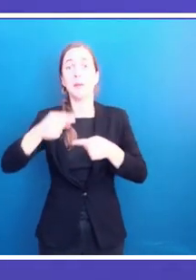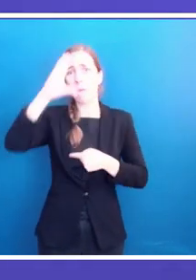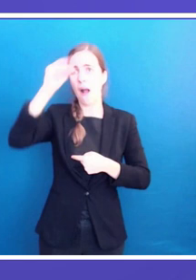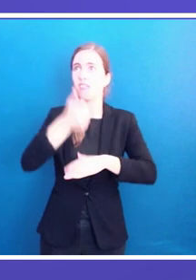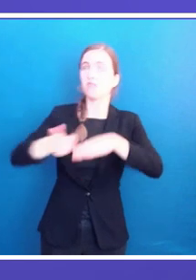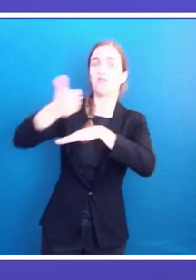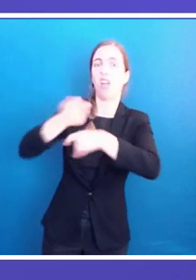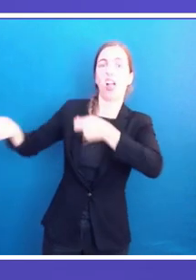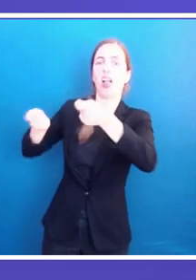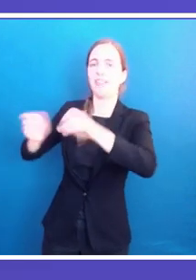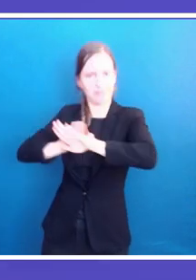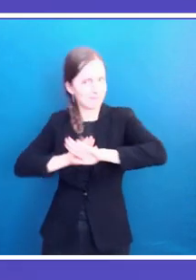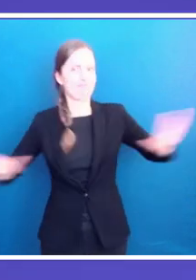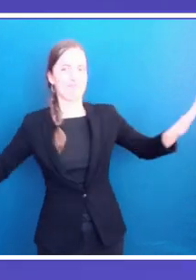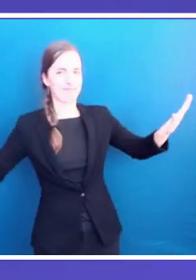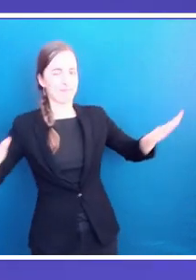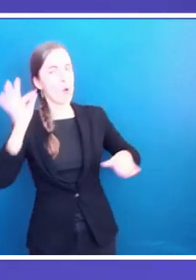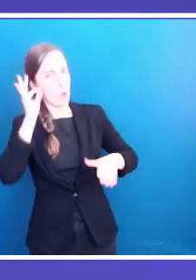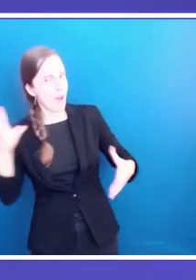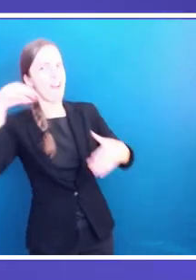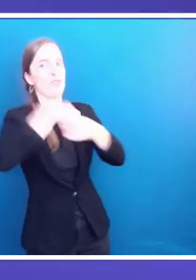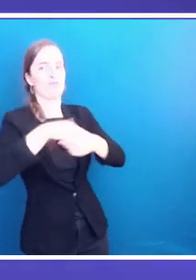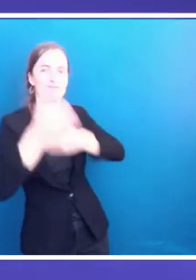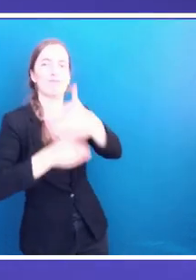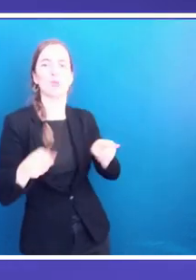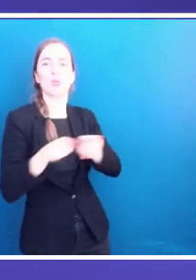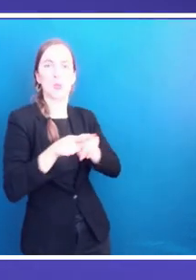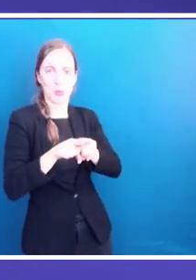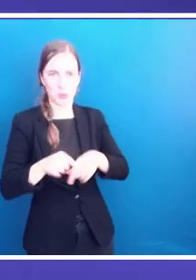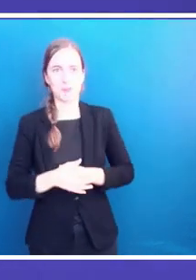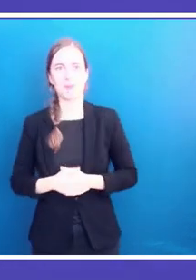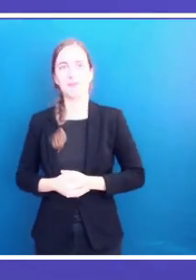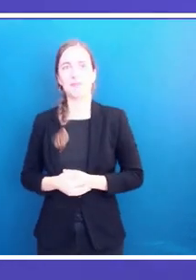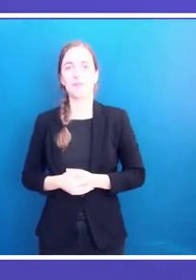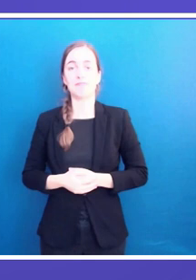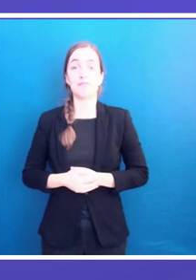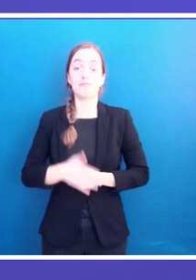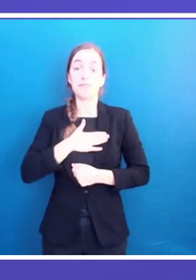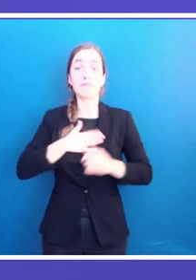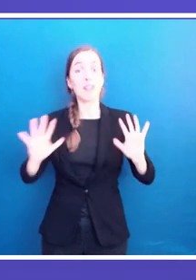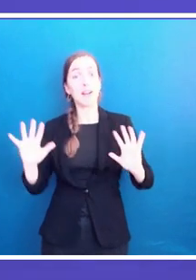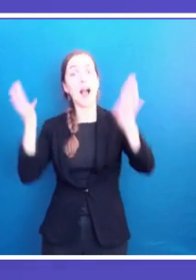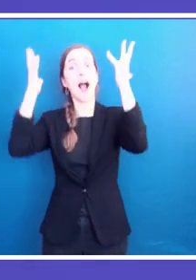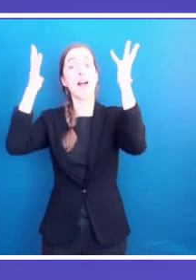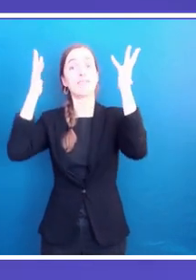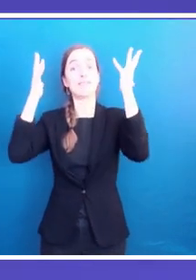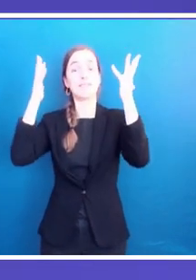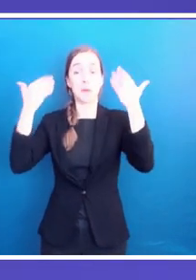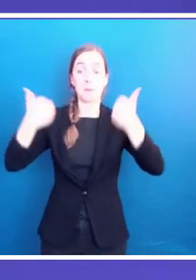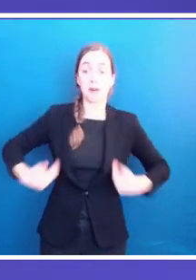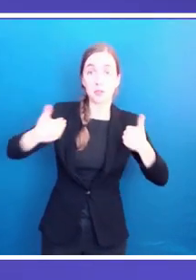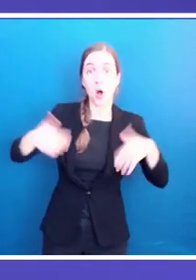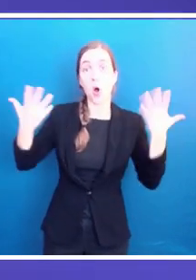in a way that would ensure the provision of the best possible services to our communities while relying on our qualities